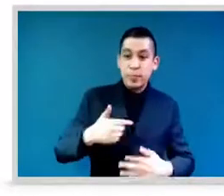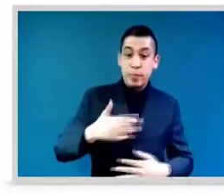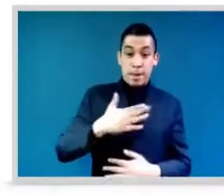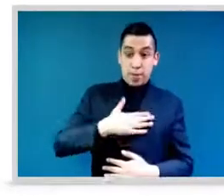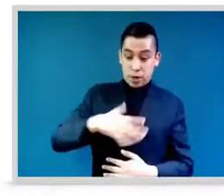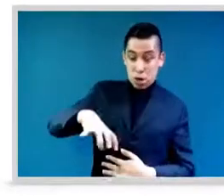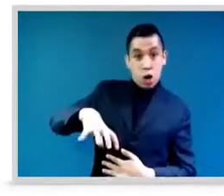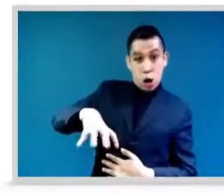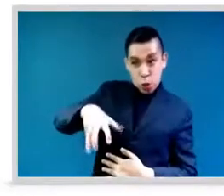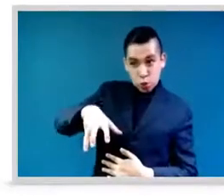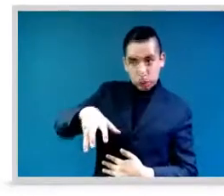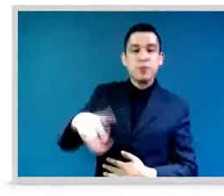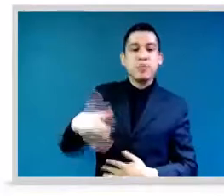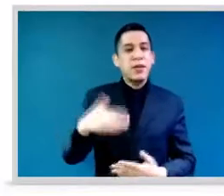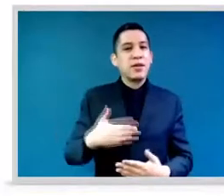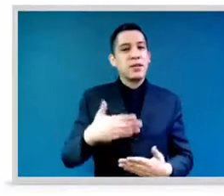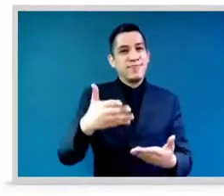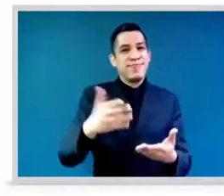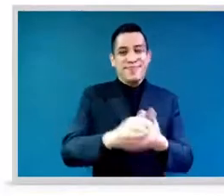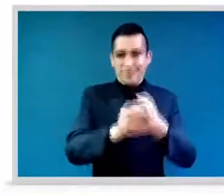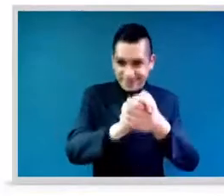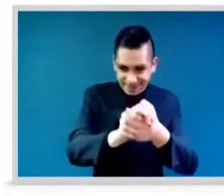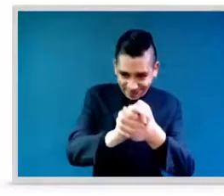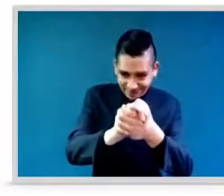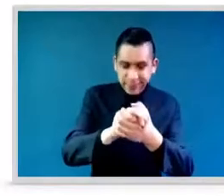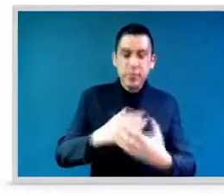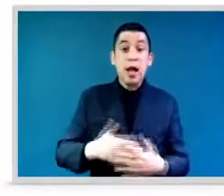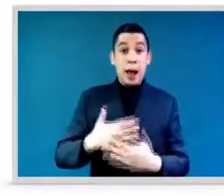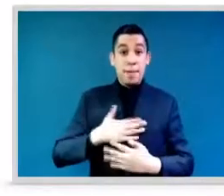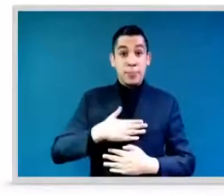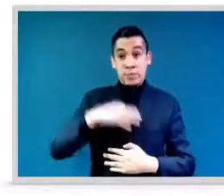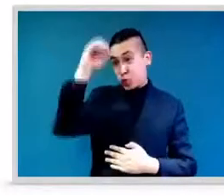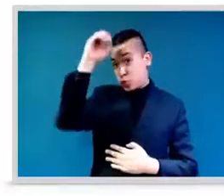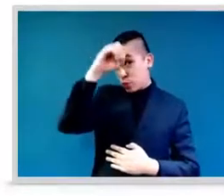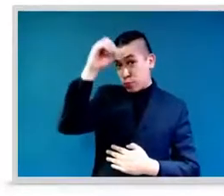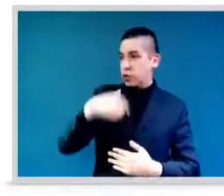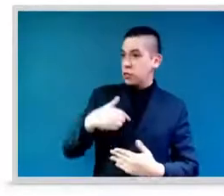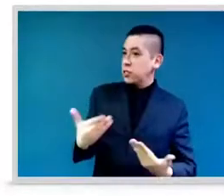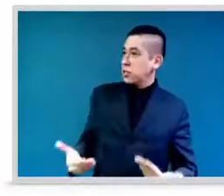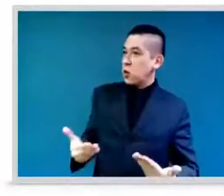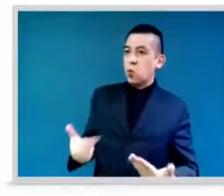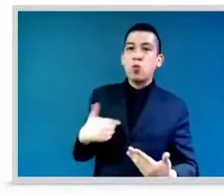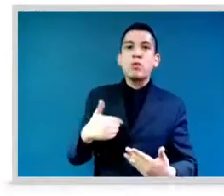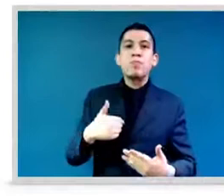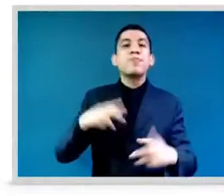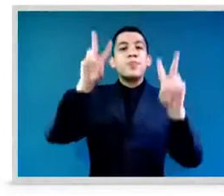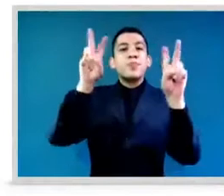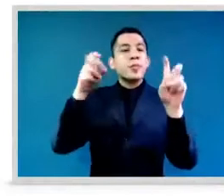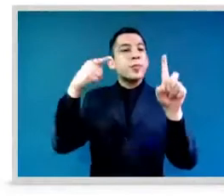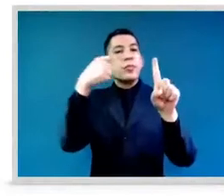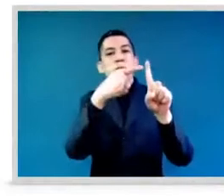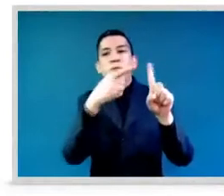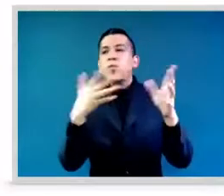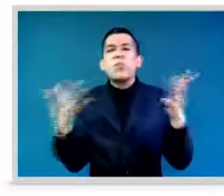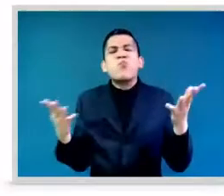I think that we are talking about women from different ages, from different places in the world. And we